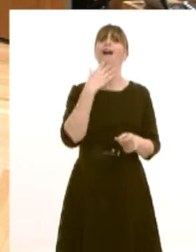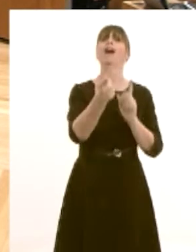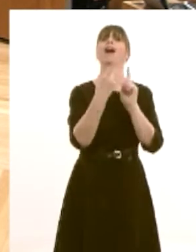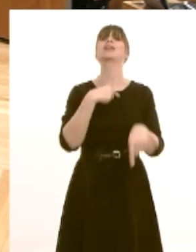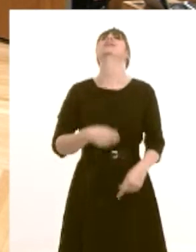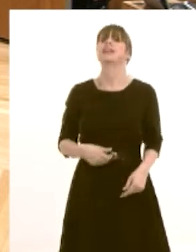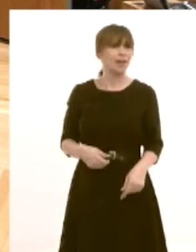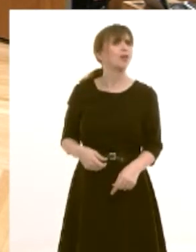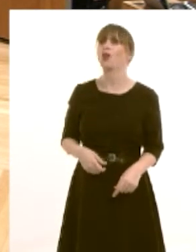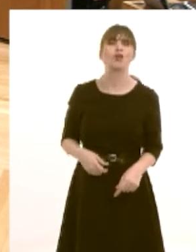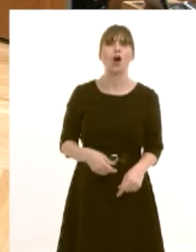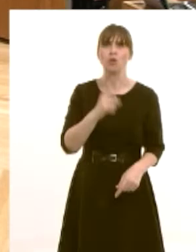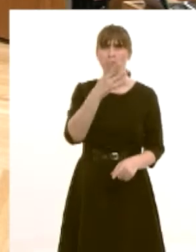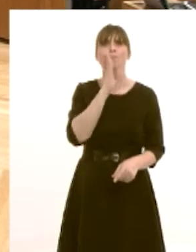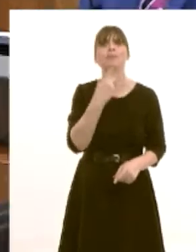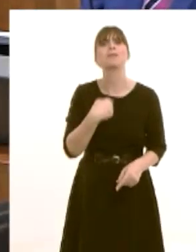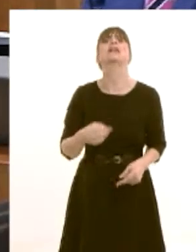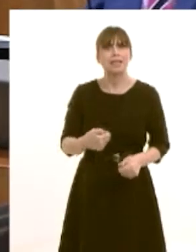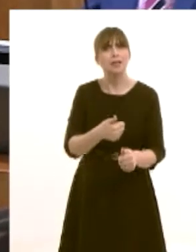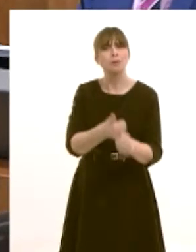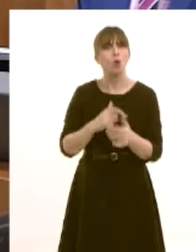yes or no yes or no